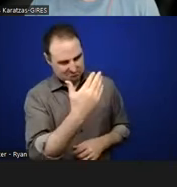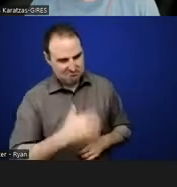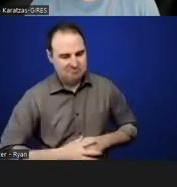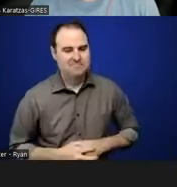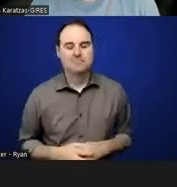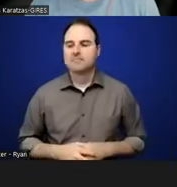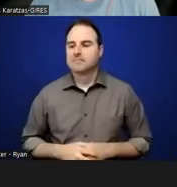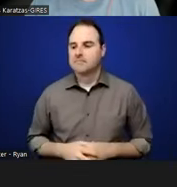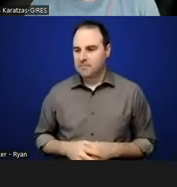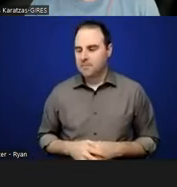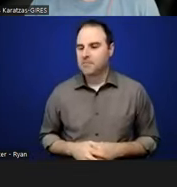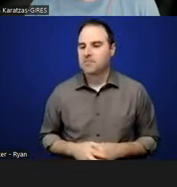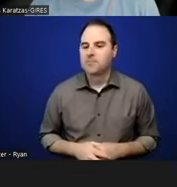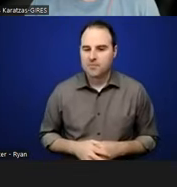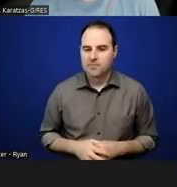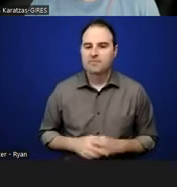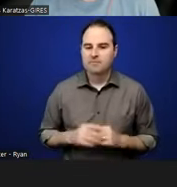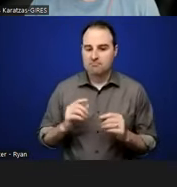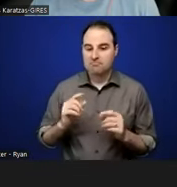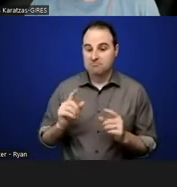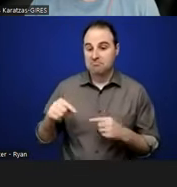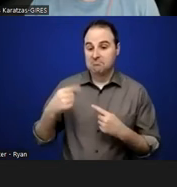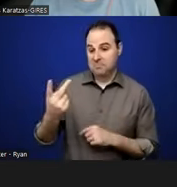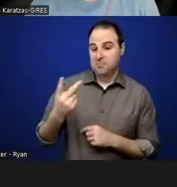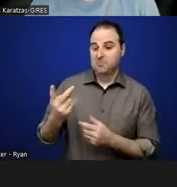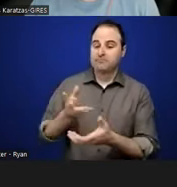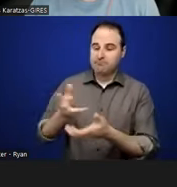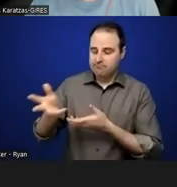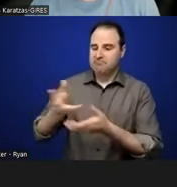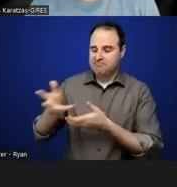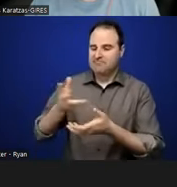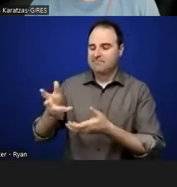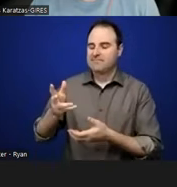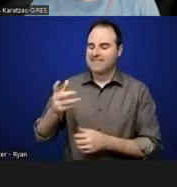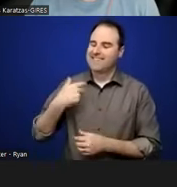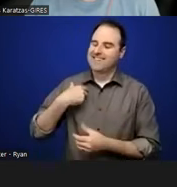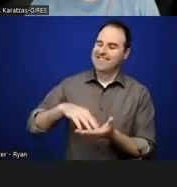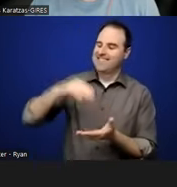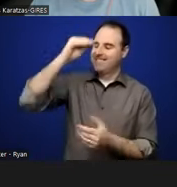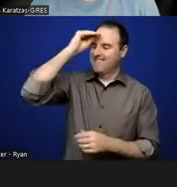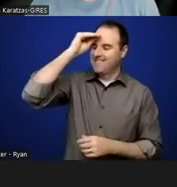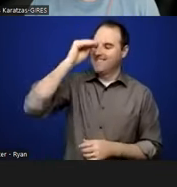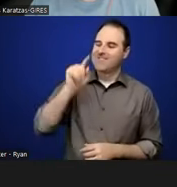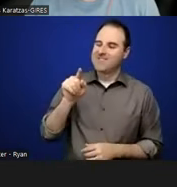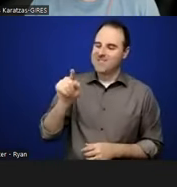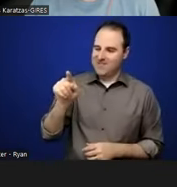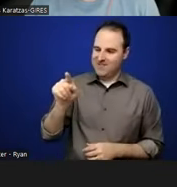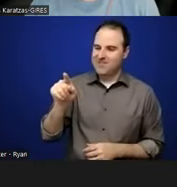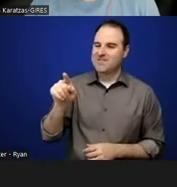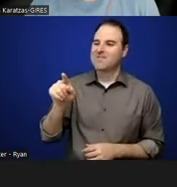In conversations with you, I really learned about how well you are able to pivot,